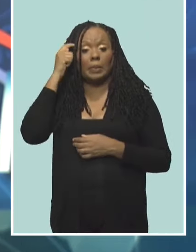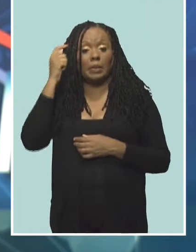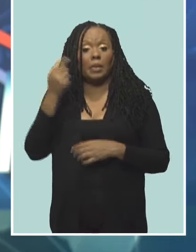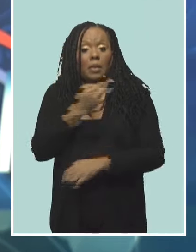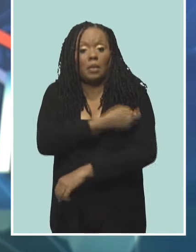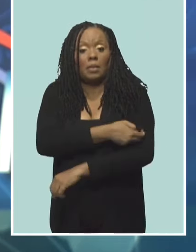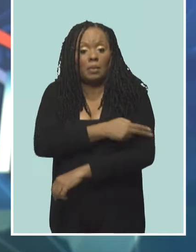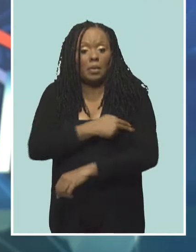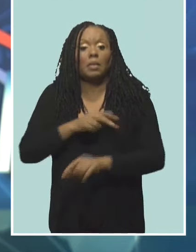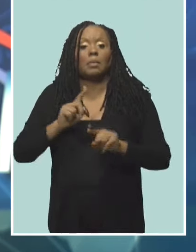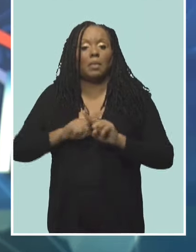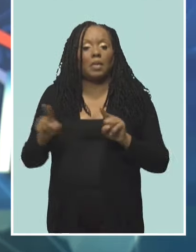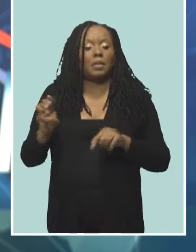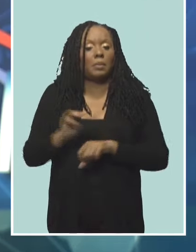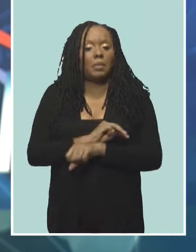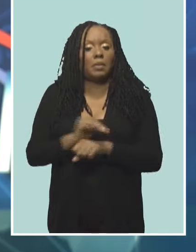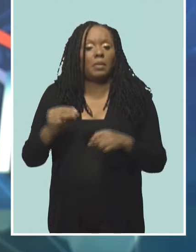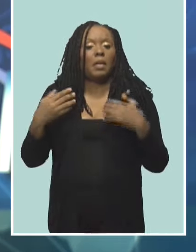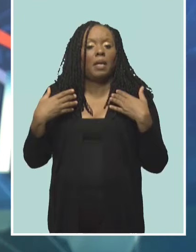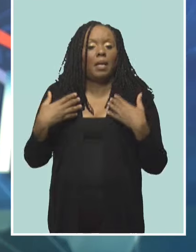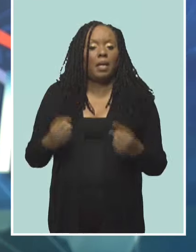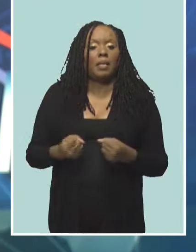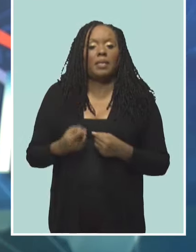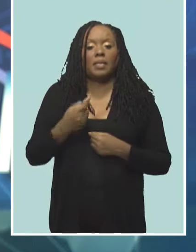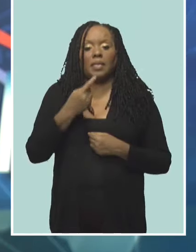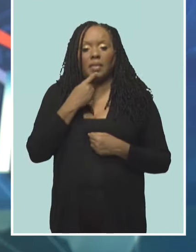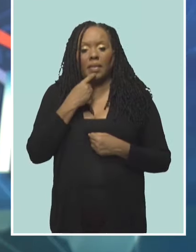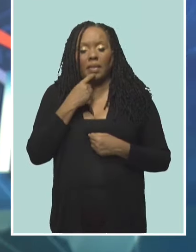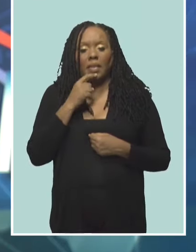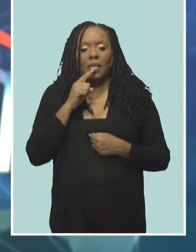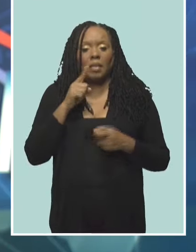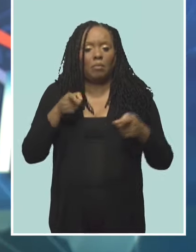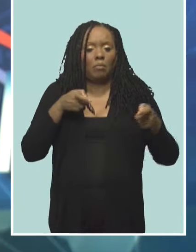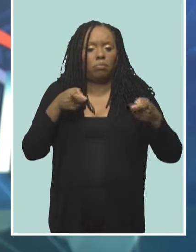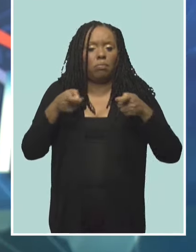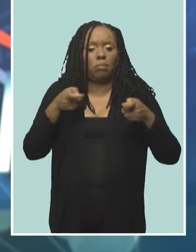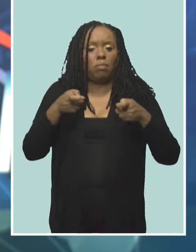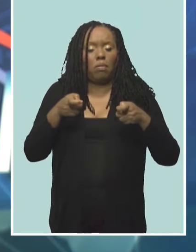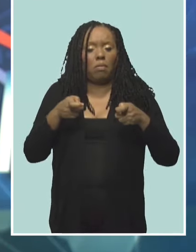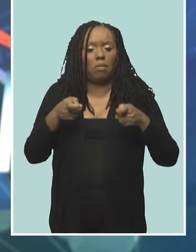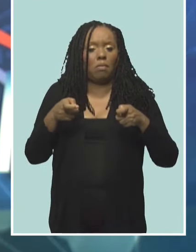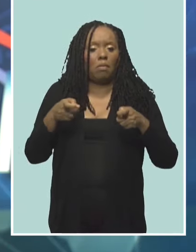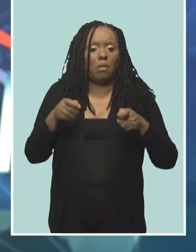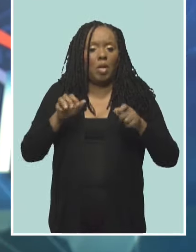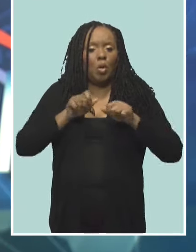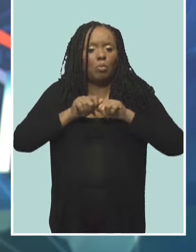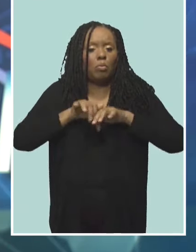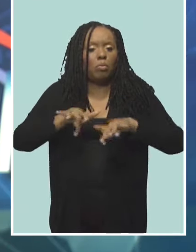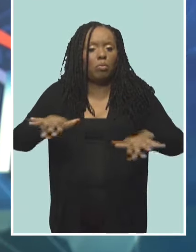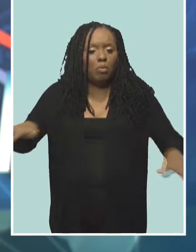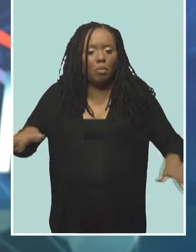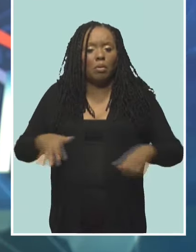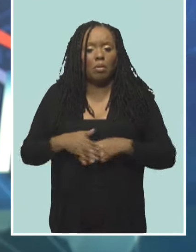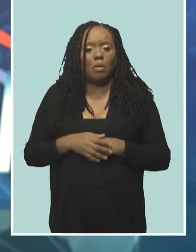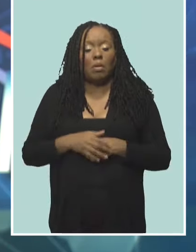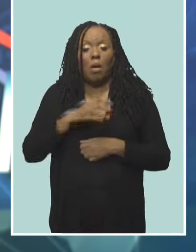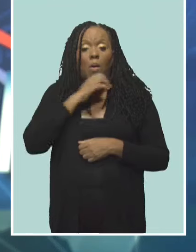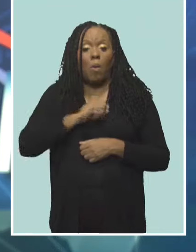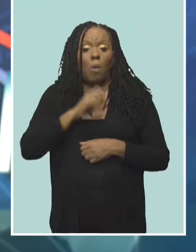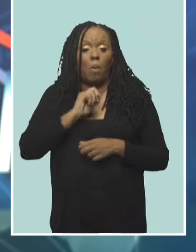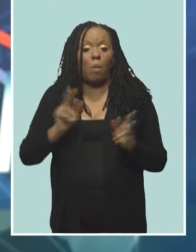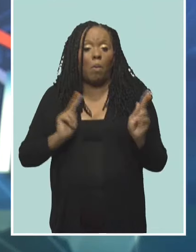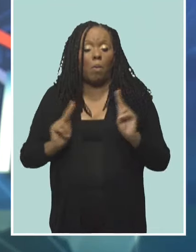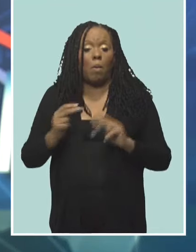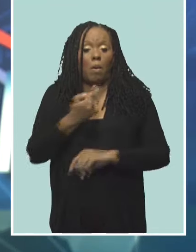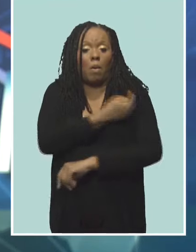in a statement, the Ministry of Health and Wellness says it's been able to contain the transmission of the virus at the two St. Michael institutions. At